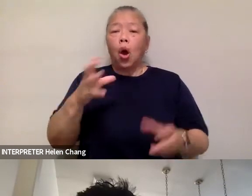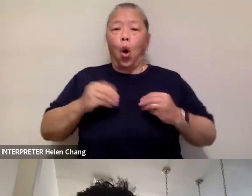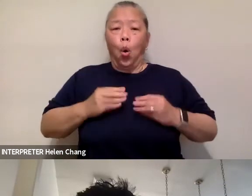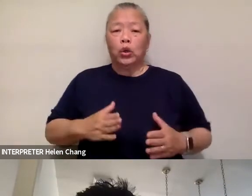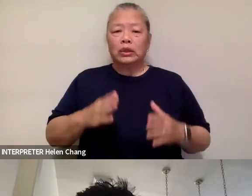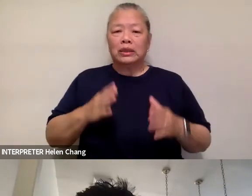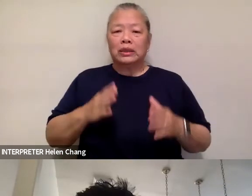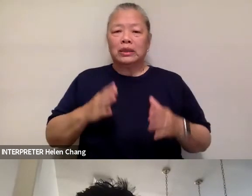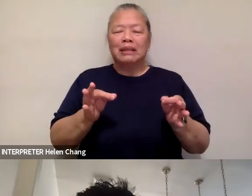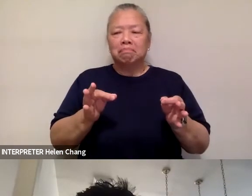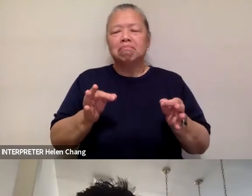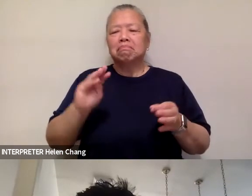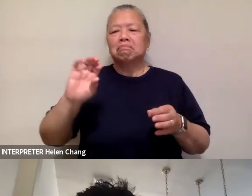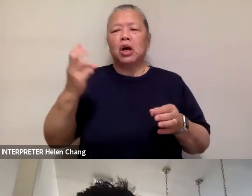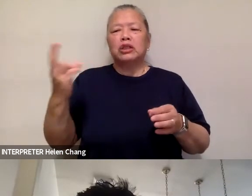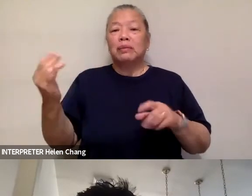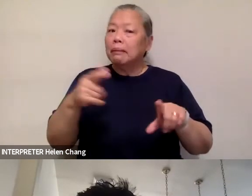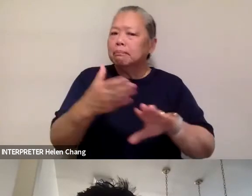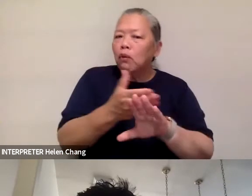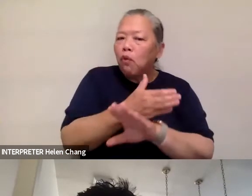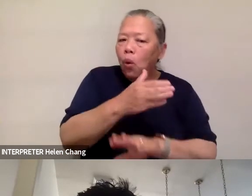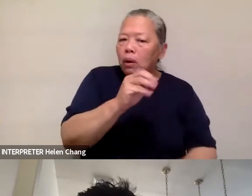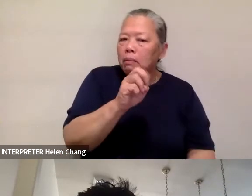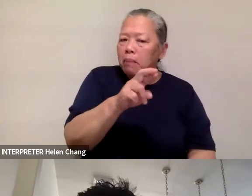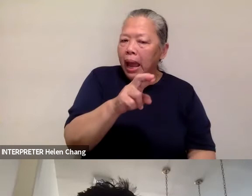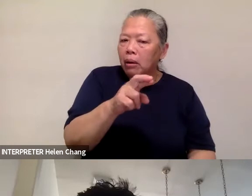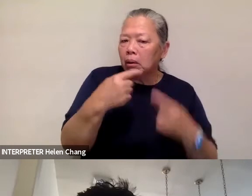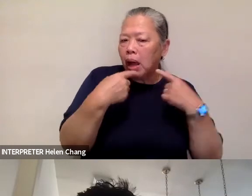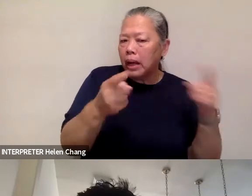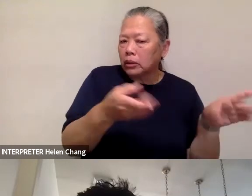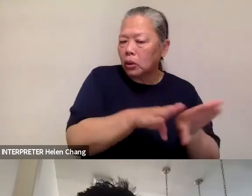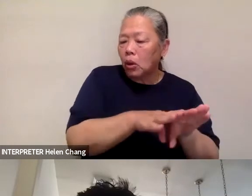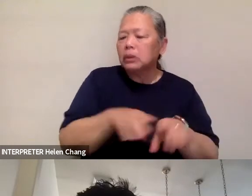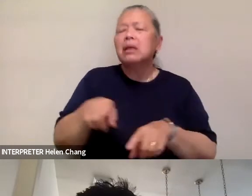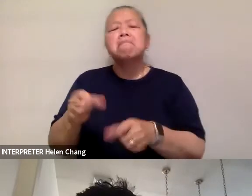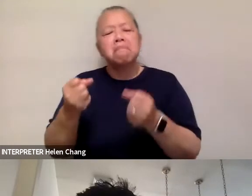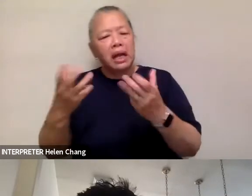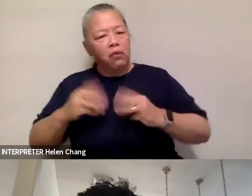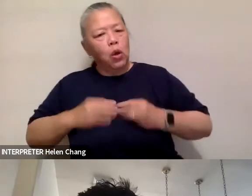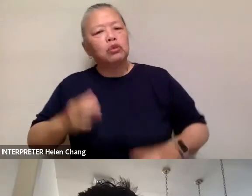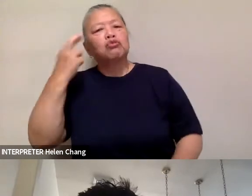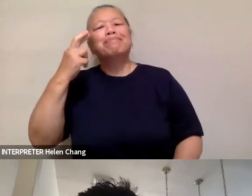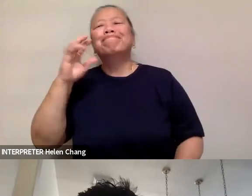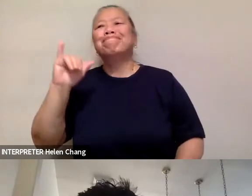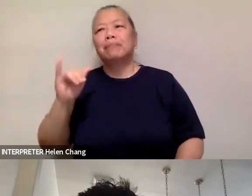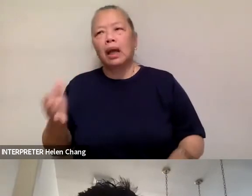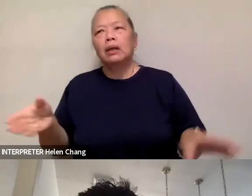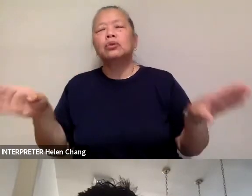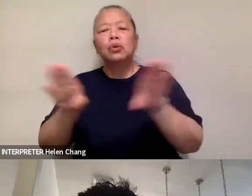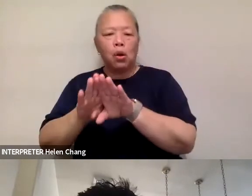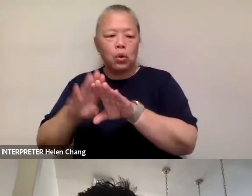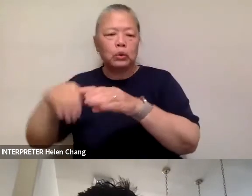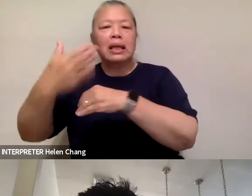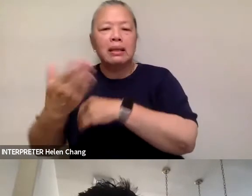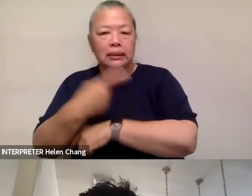they even knew about what Mayor de Blasio had announced, that they had to close the following day. And then we were in